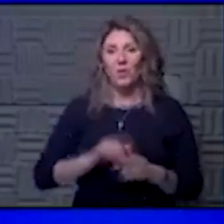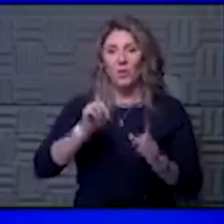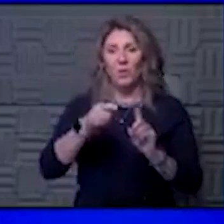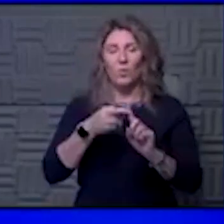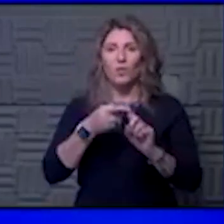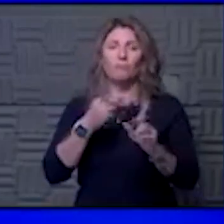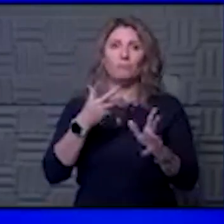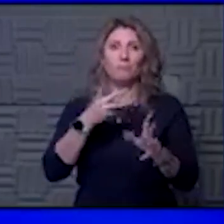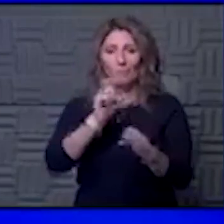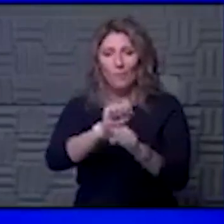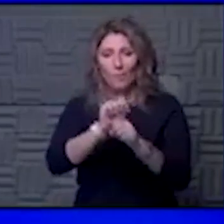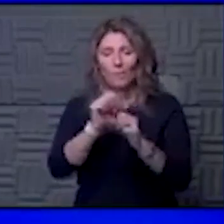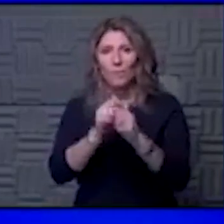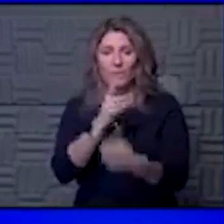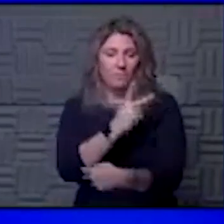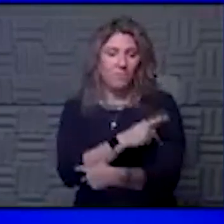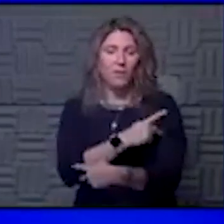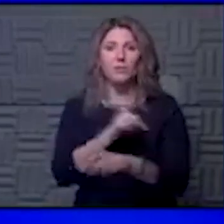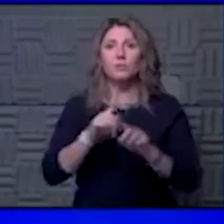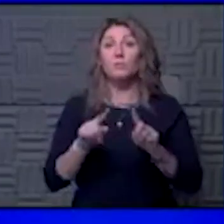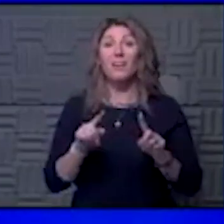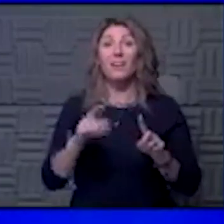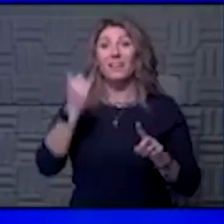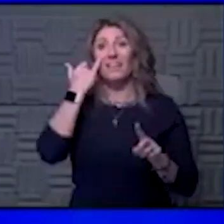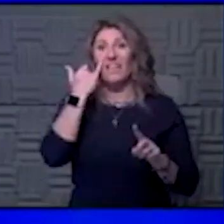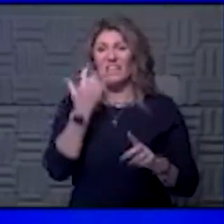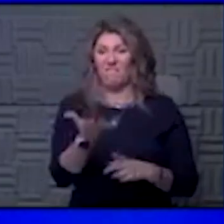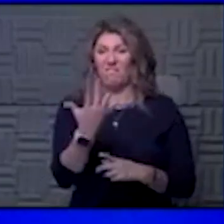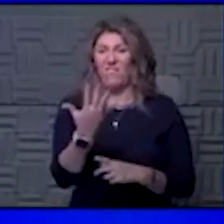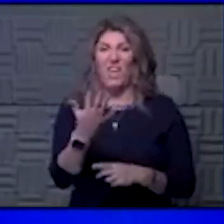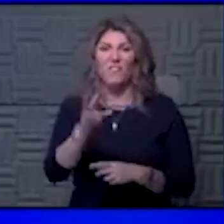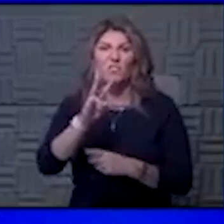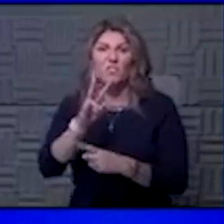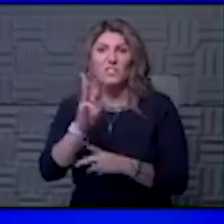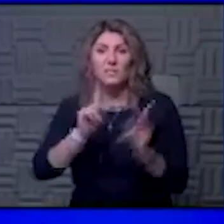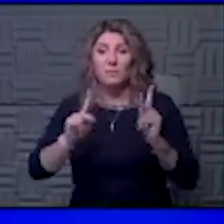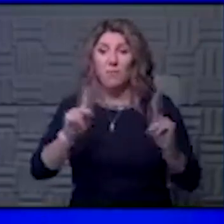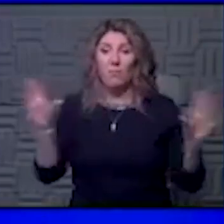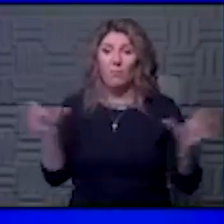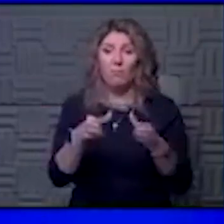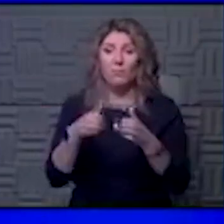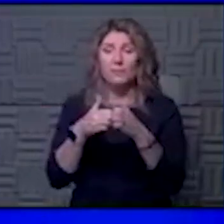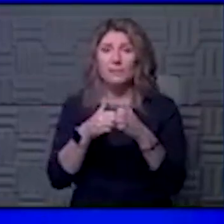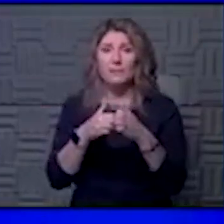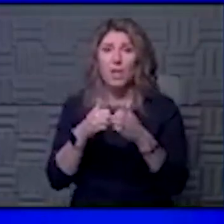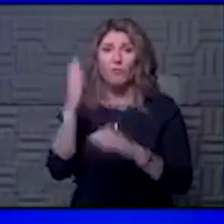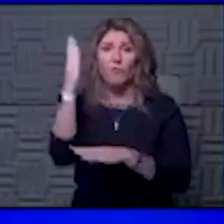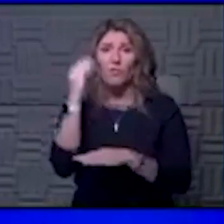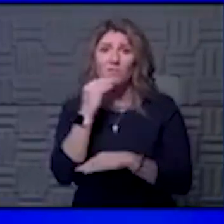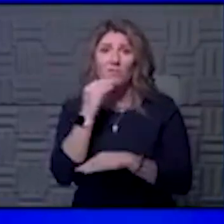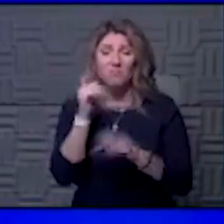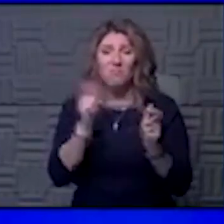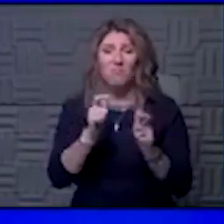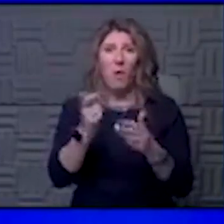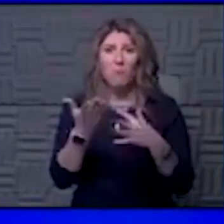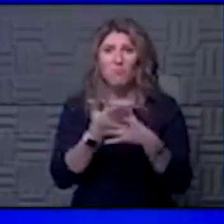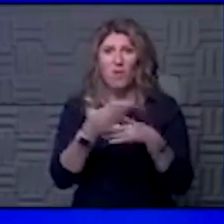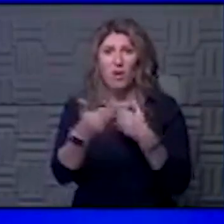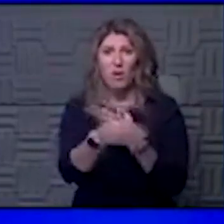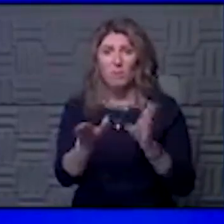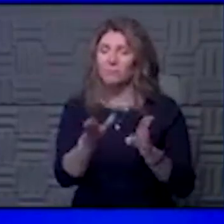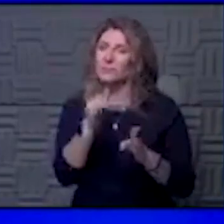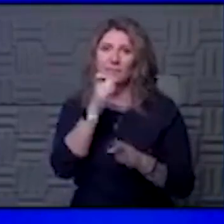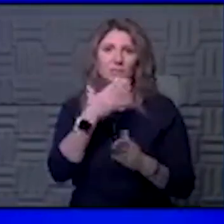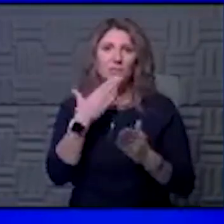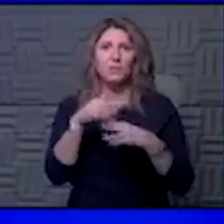-facing, working with patients. But yet if five or six people in the office are getting together for lunch in a small break room, that's not good practice.